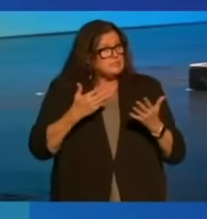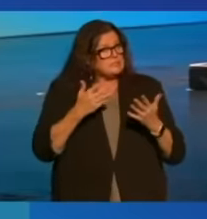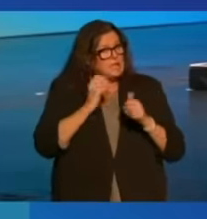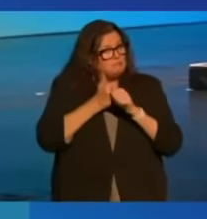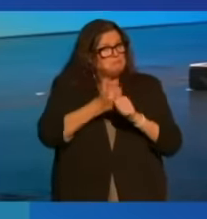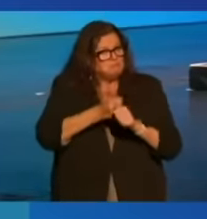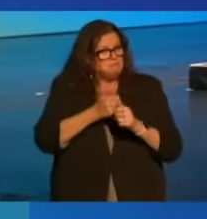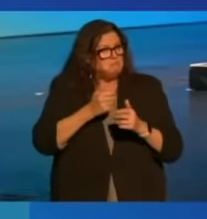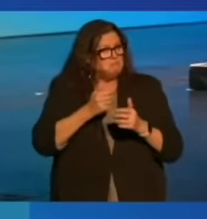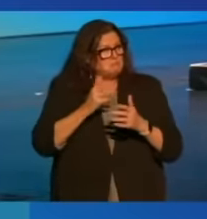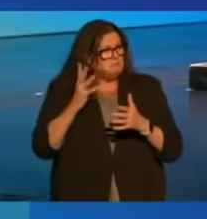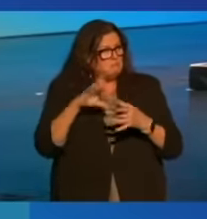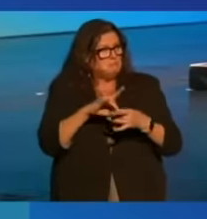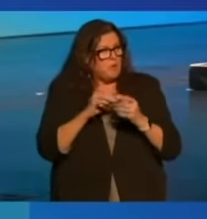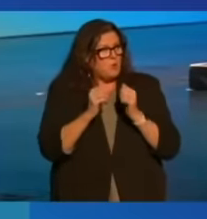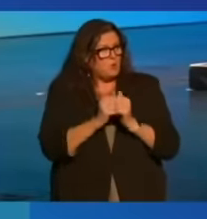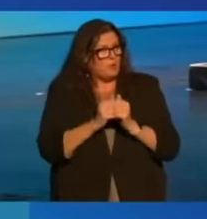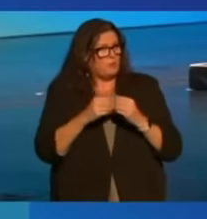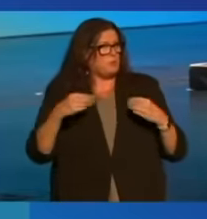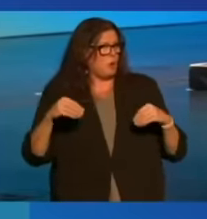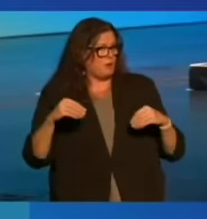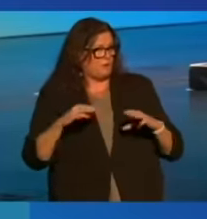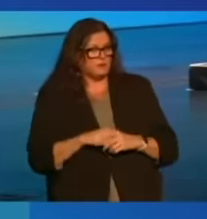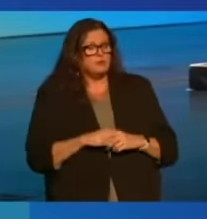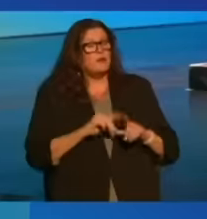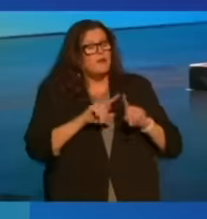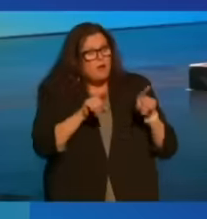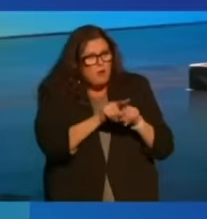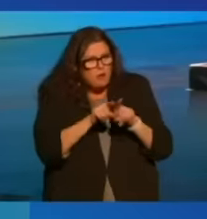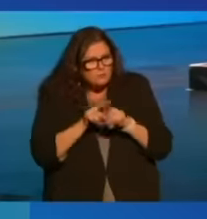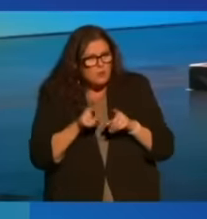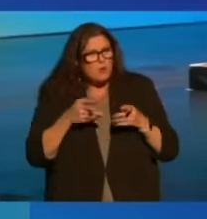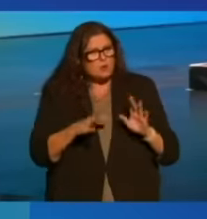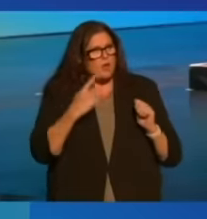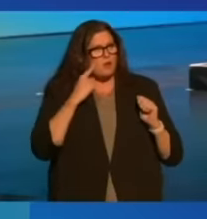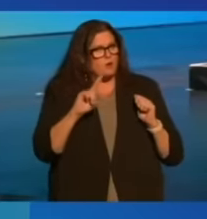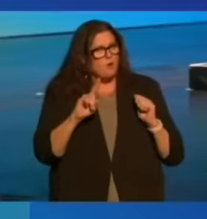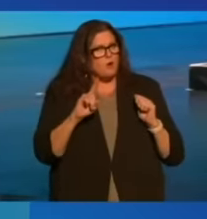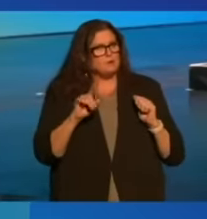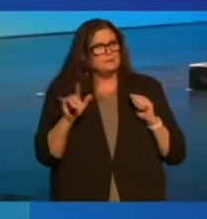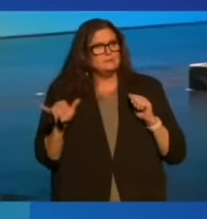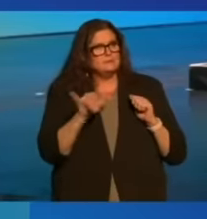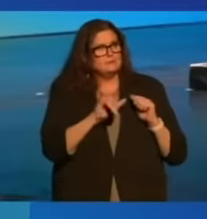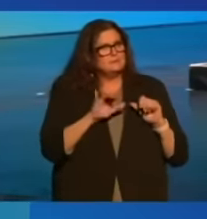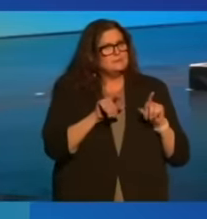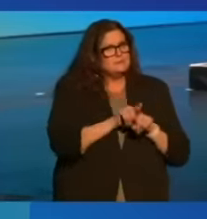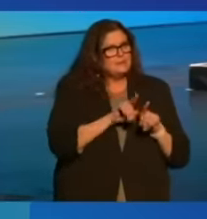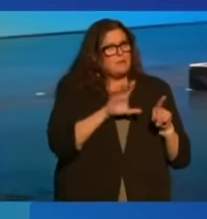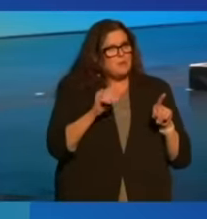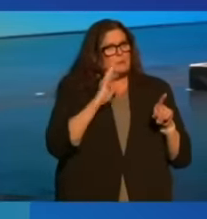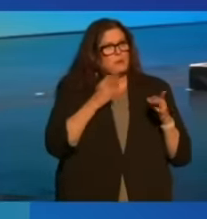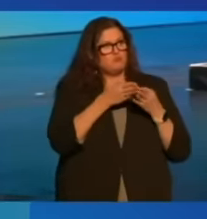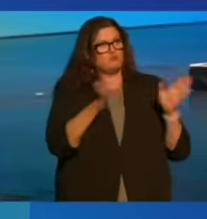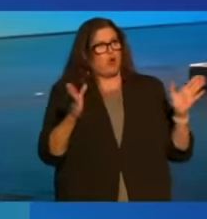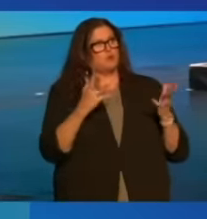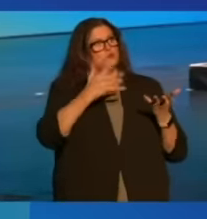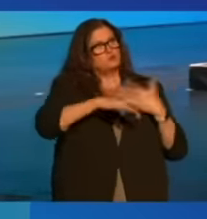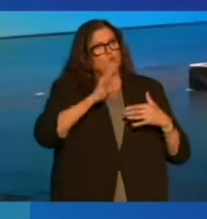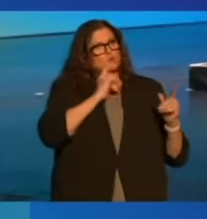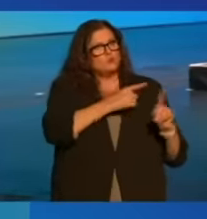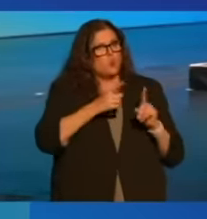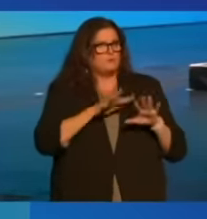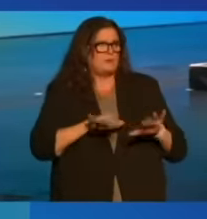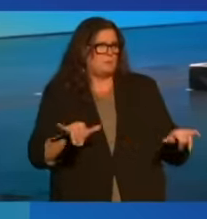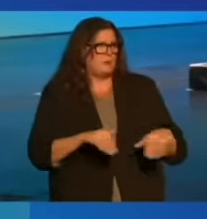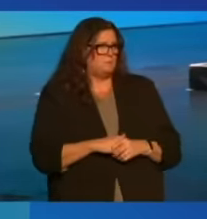that comes with the market, but also allow those same companies to pursue broader social goals at the